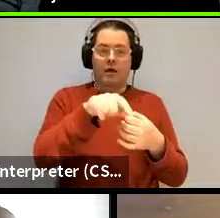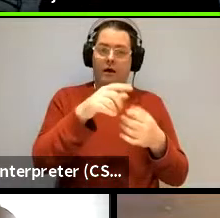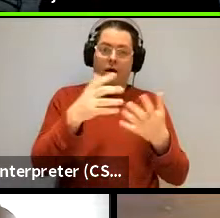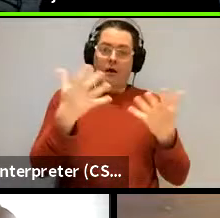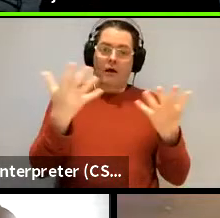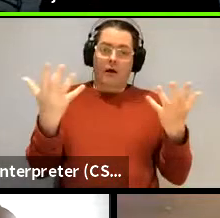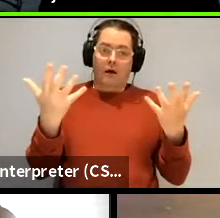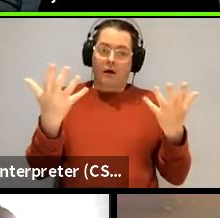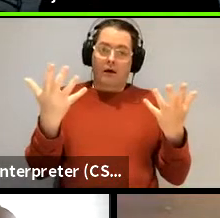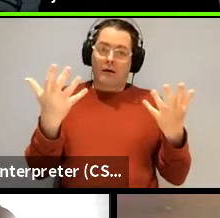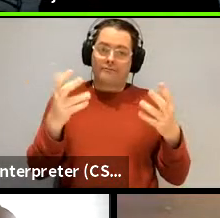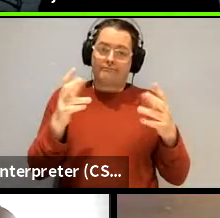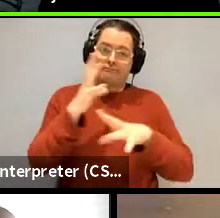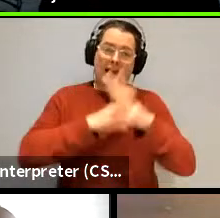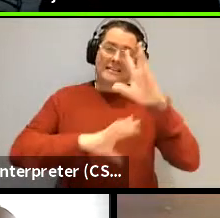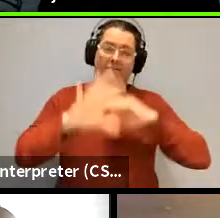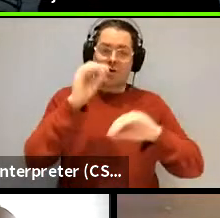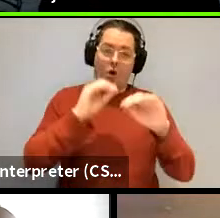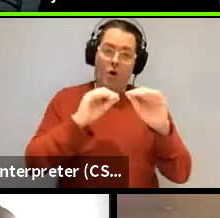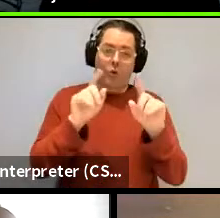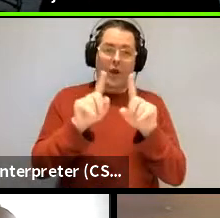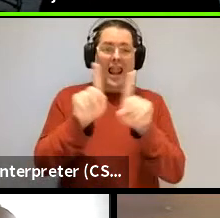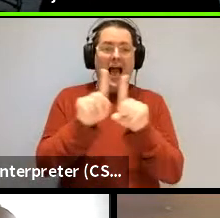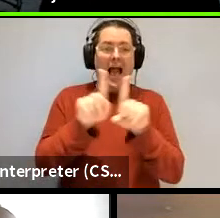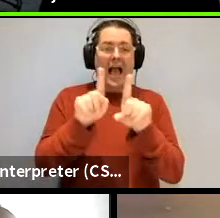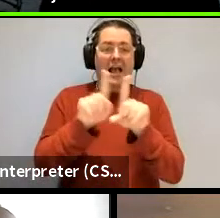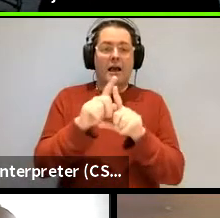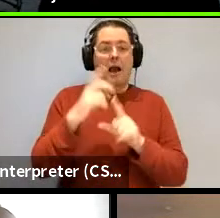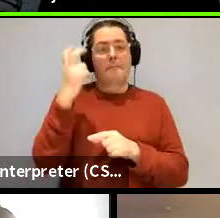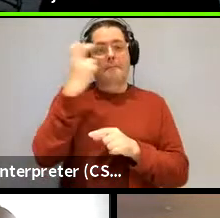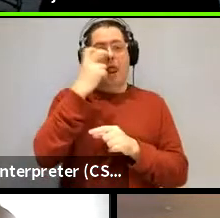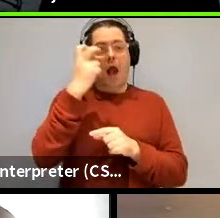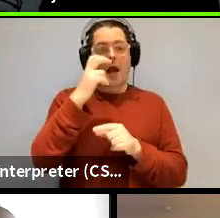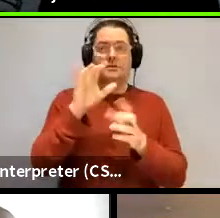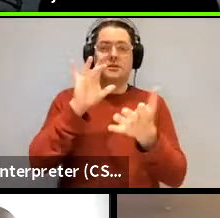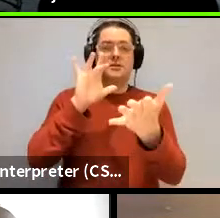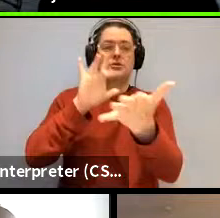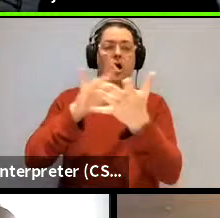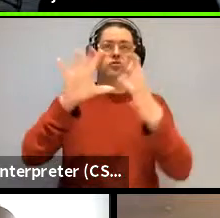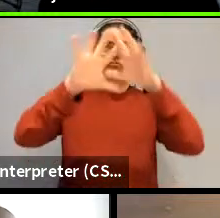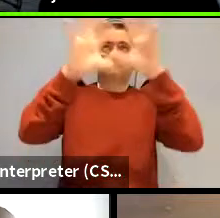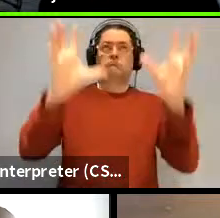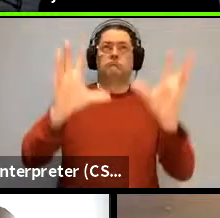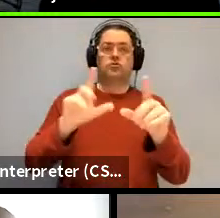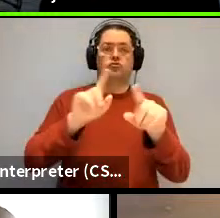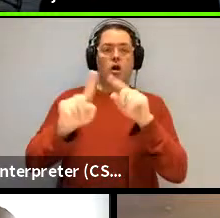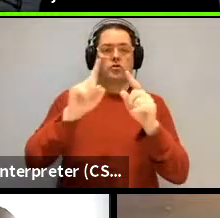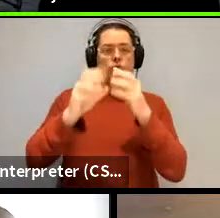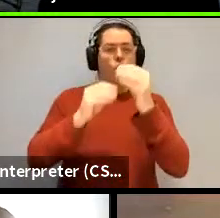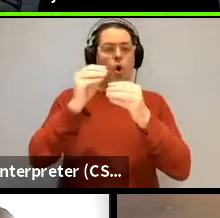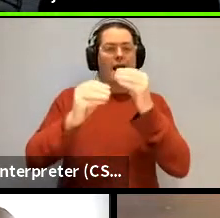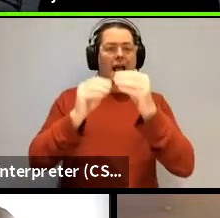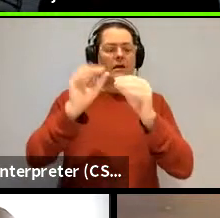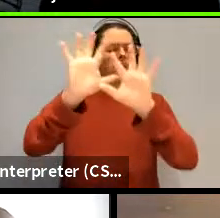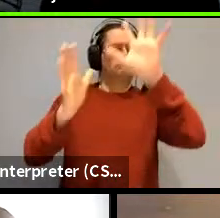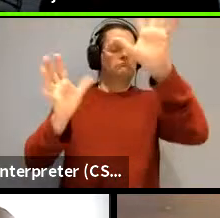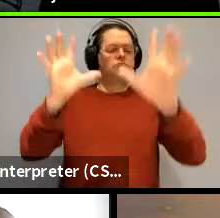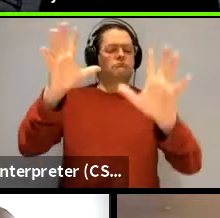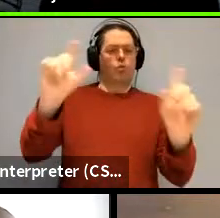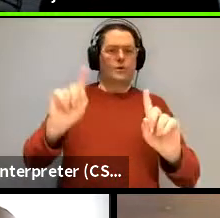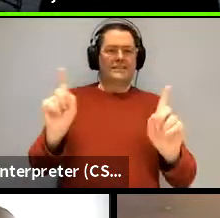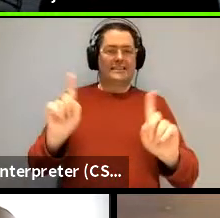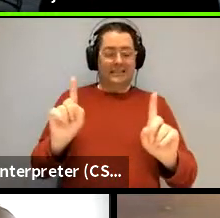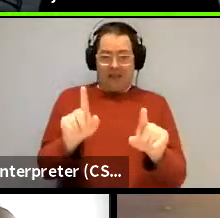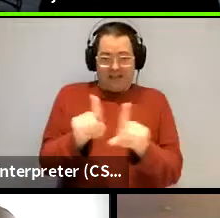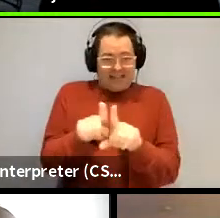like the blind touching different parts of the element trying to figure out what the thing is and that's to me how we are all approaching language and i